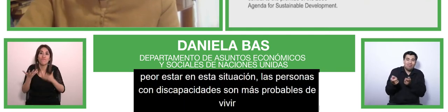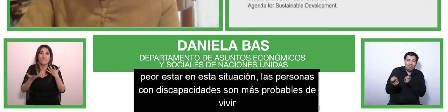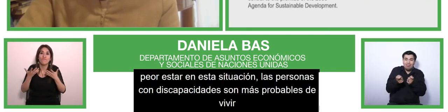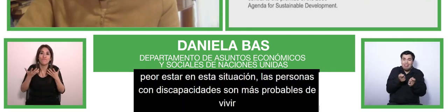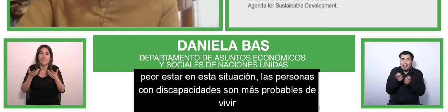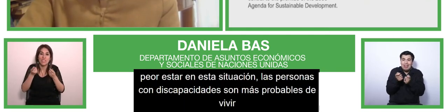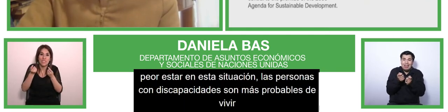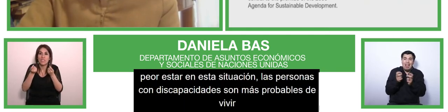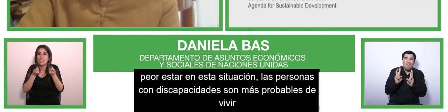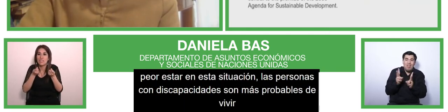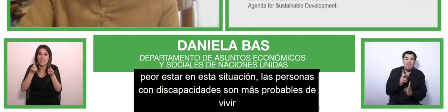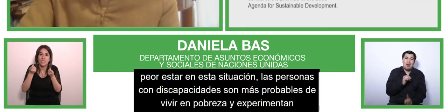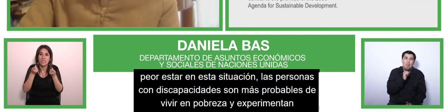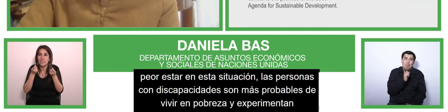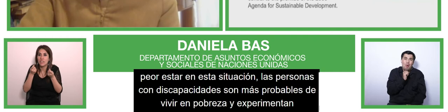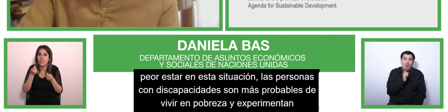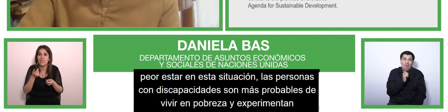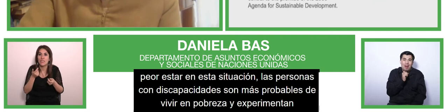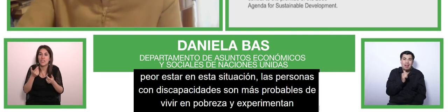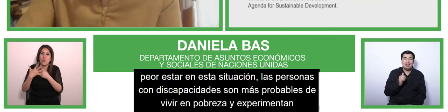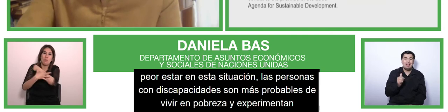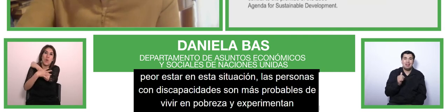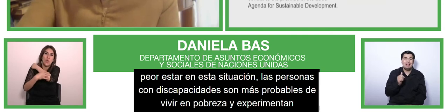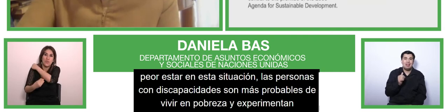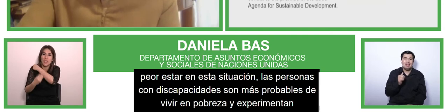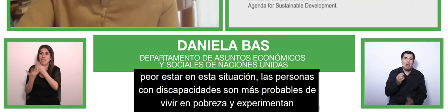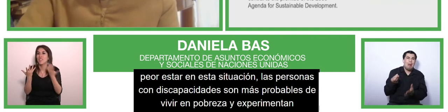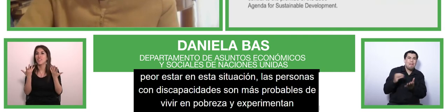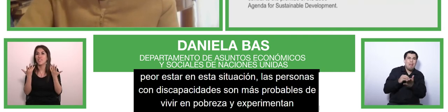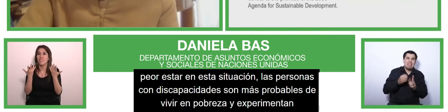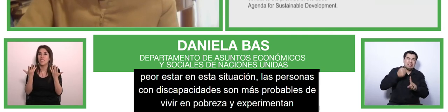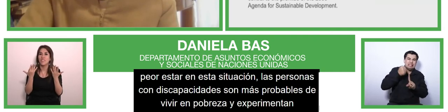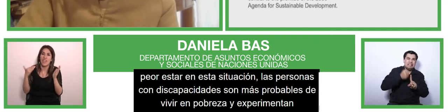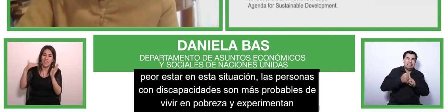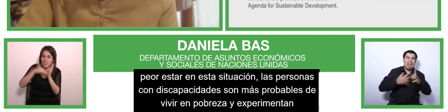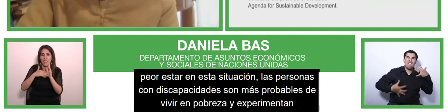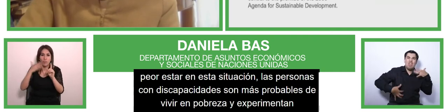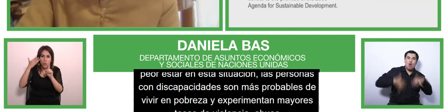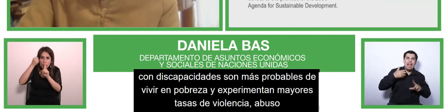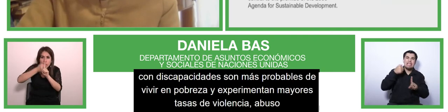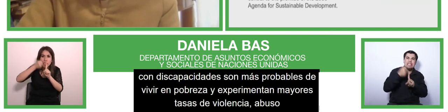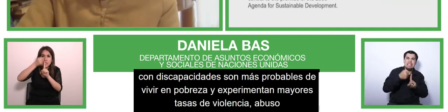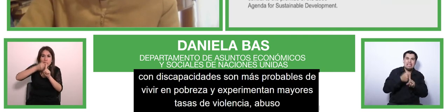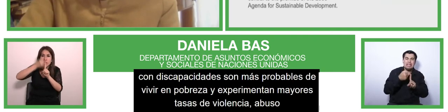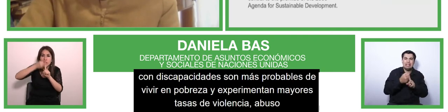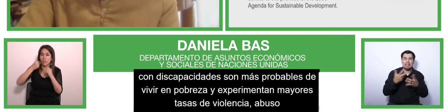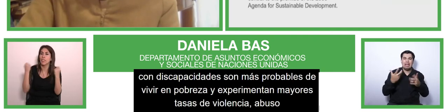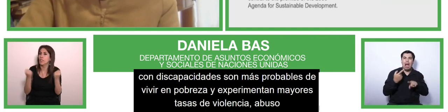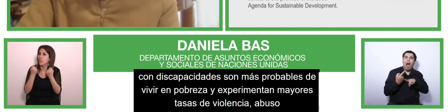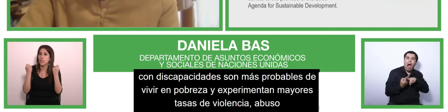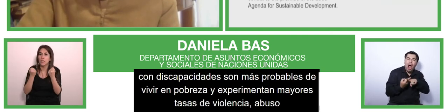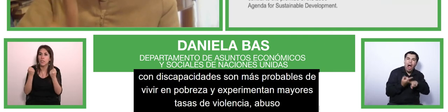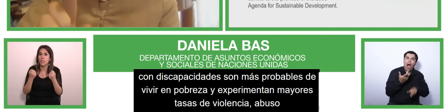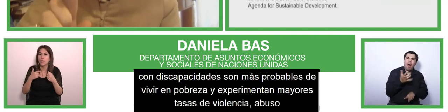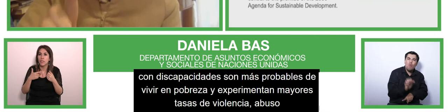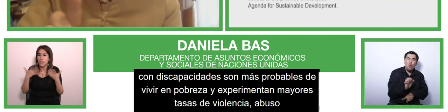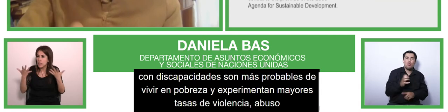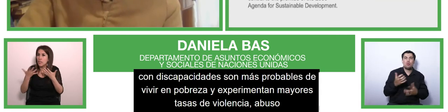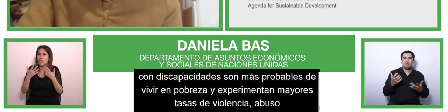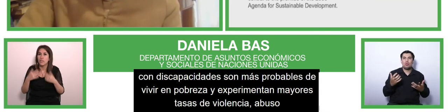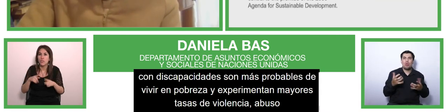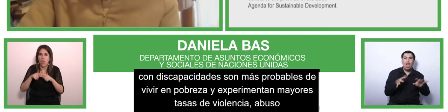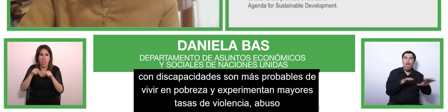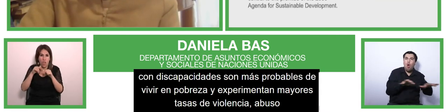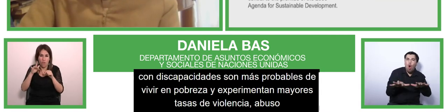abuse and i think and intensified socioeconomic and environmental inequalities however